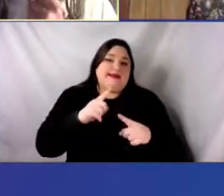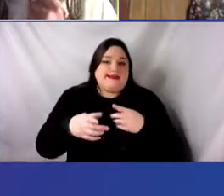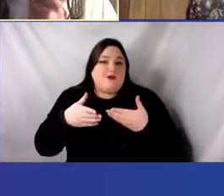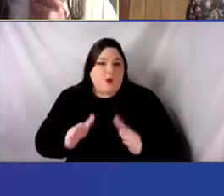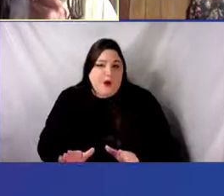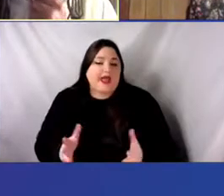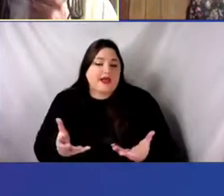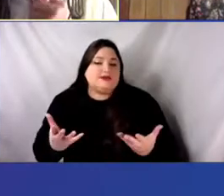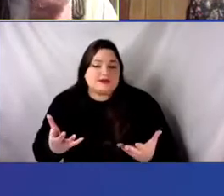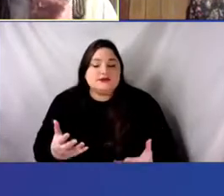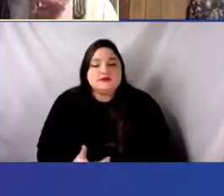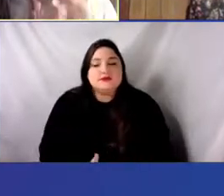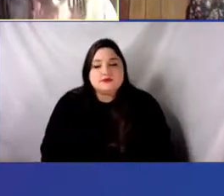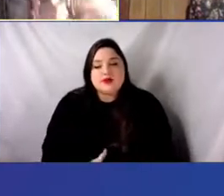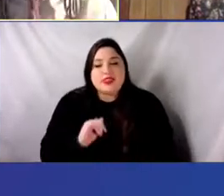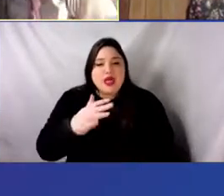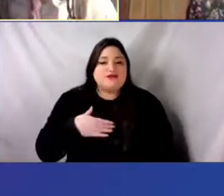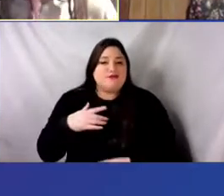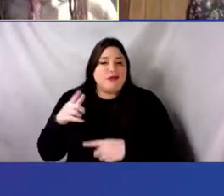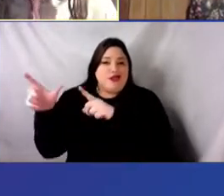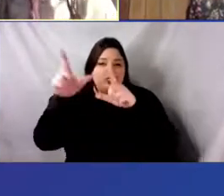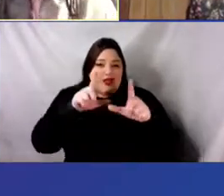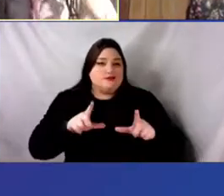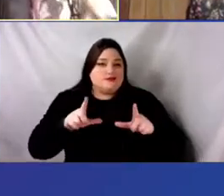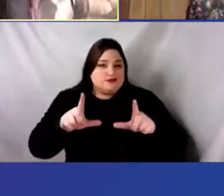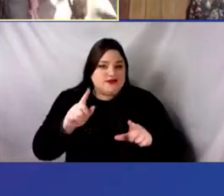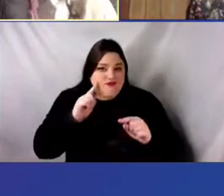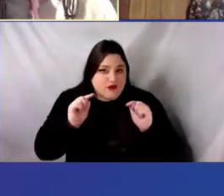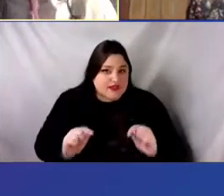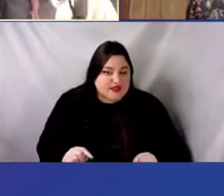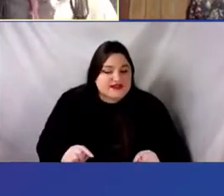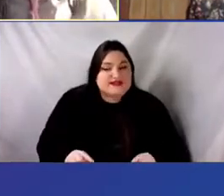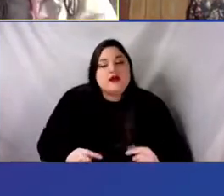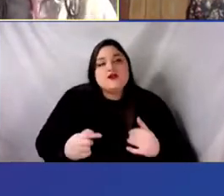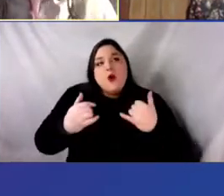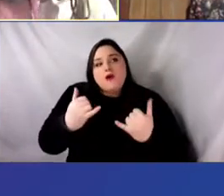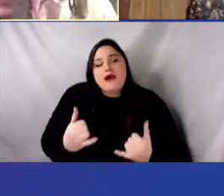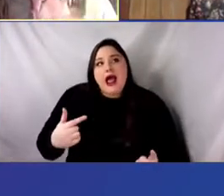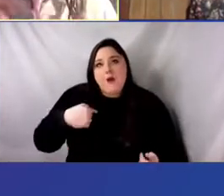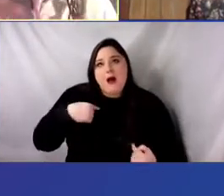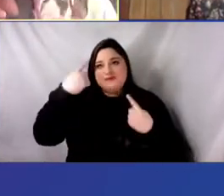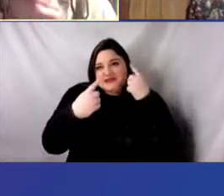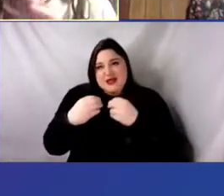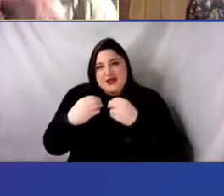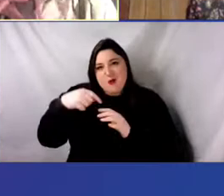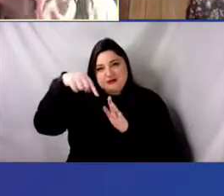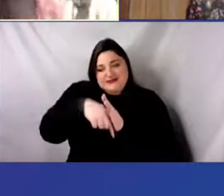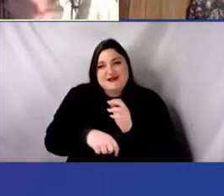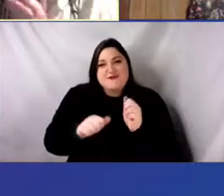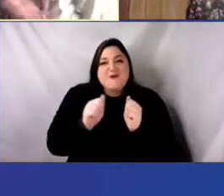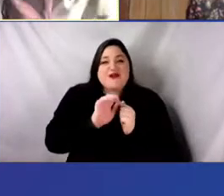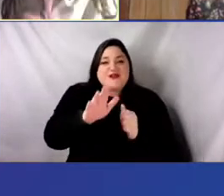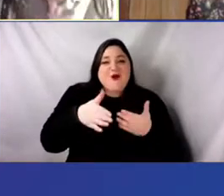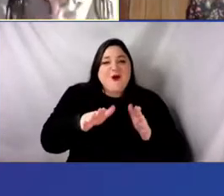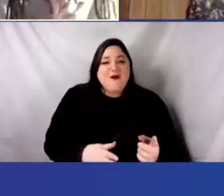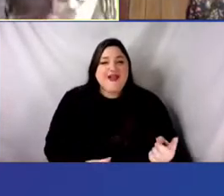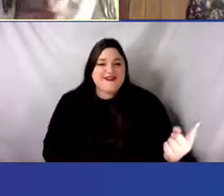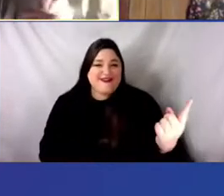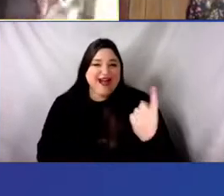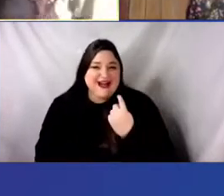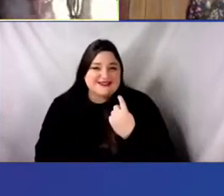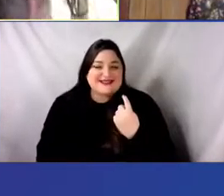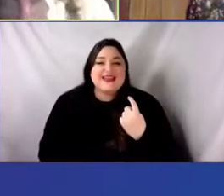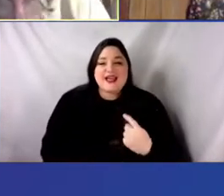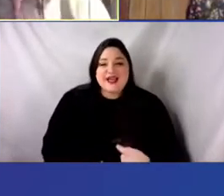that, um, coming from how you just asked the question just now, which I'm sure you're going to ask in a different way later,